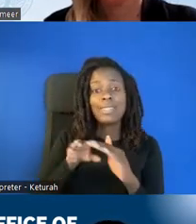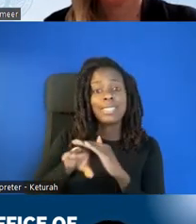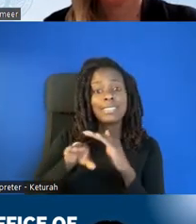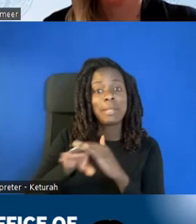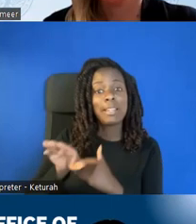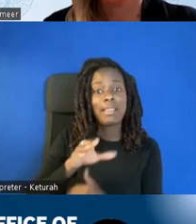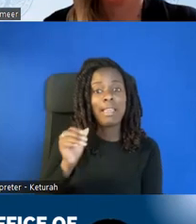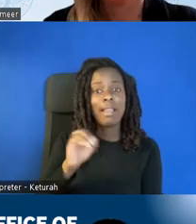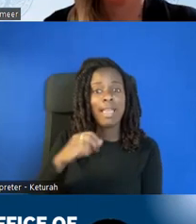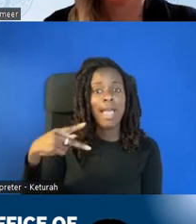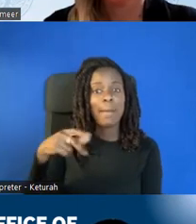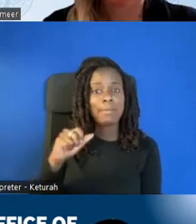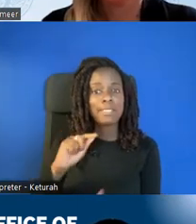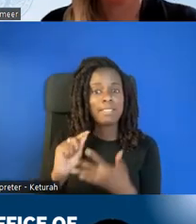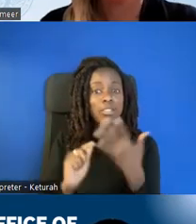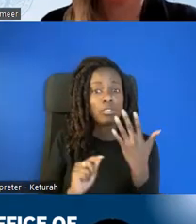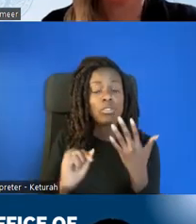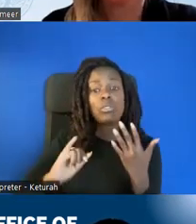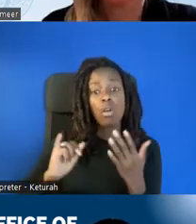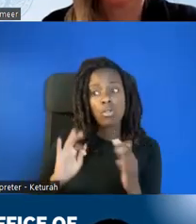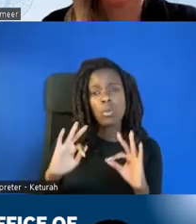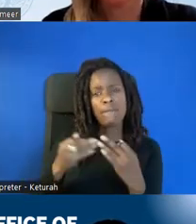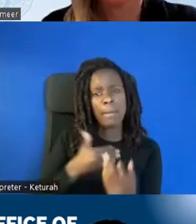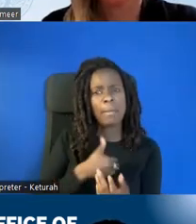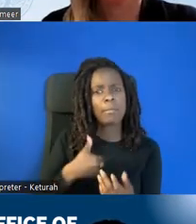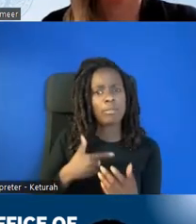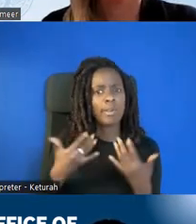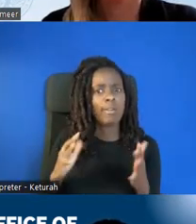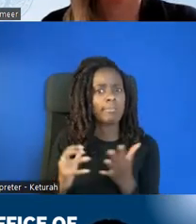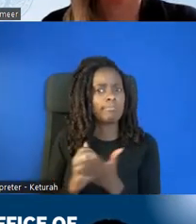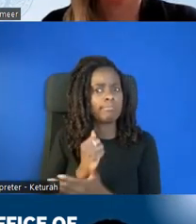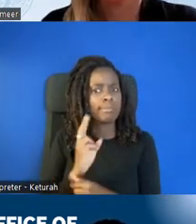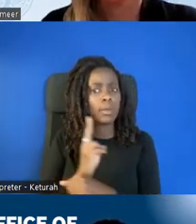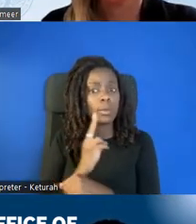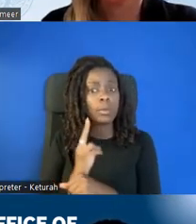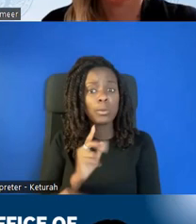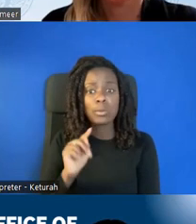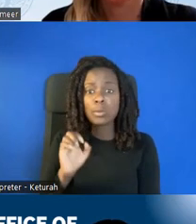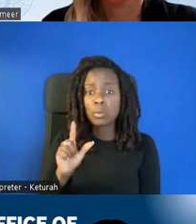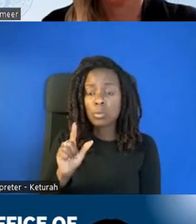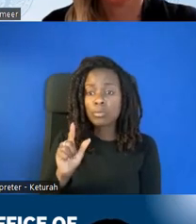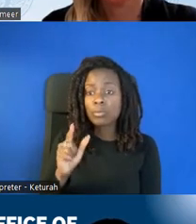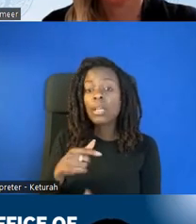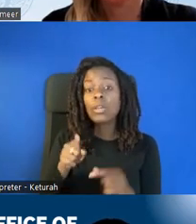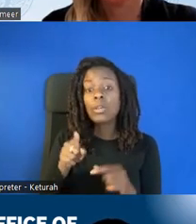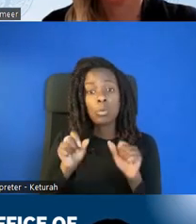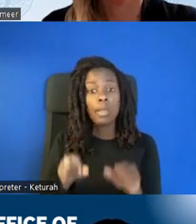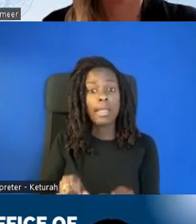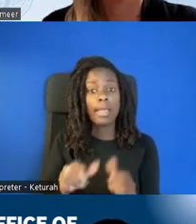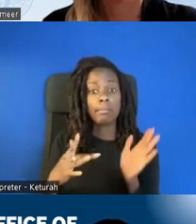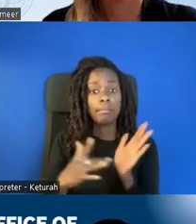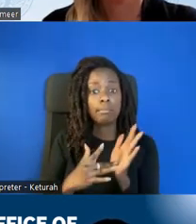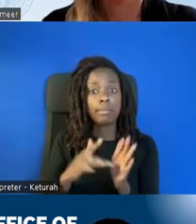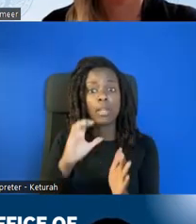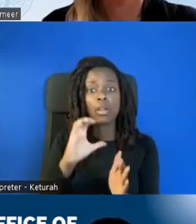and a family member who uses the tool. Please be aware that you can turn on the closed captioning features by